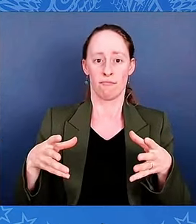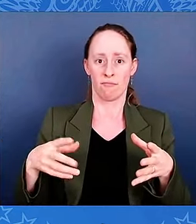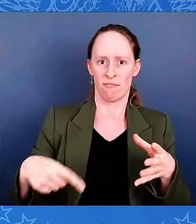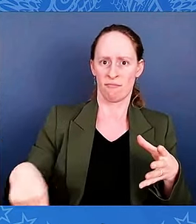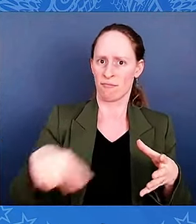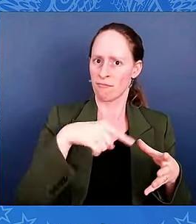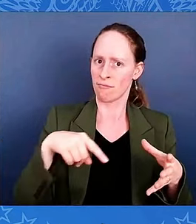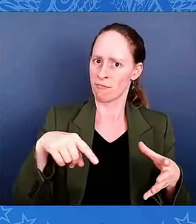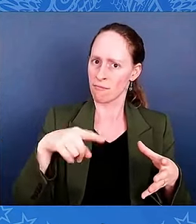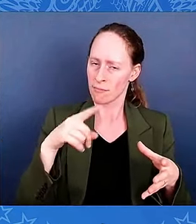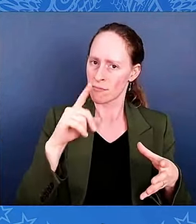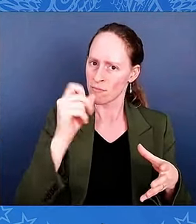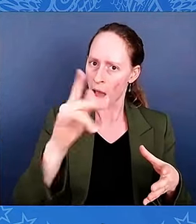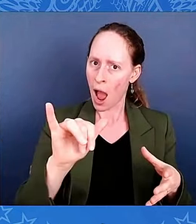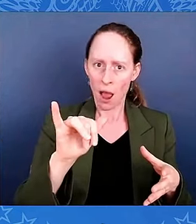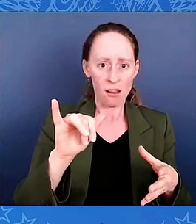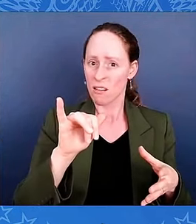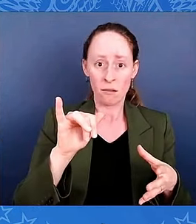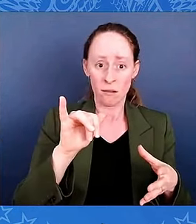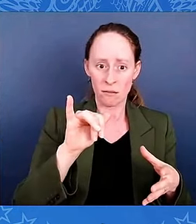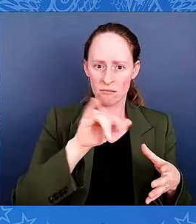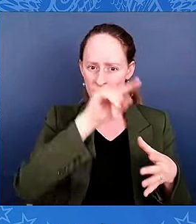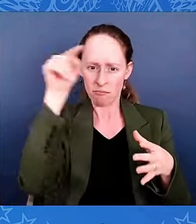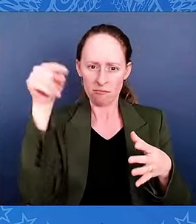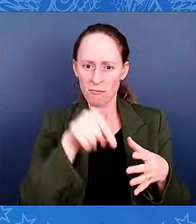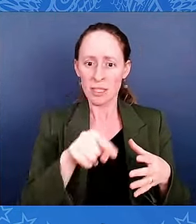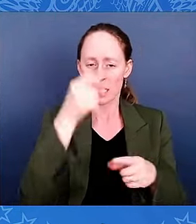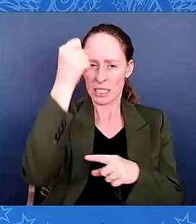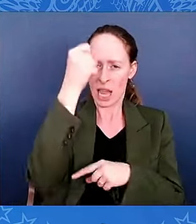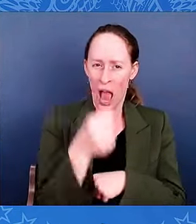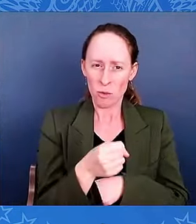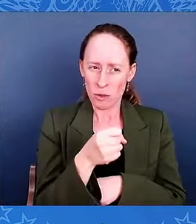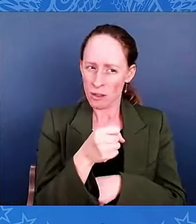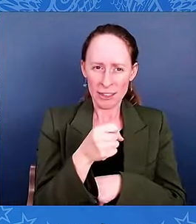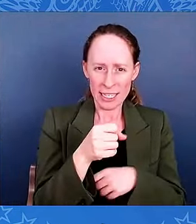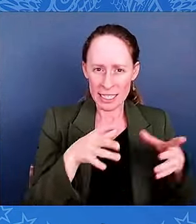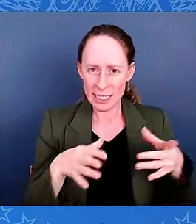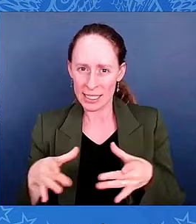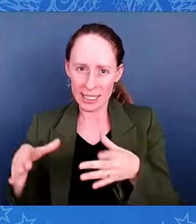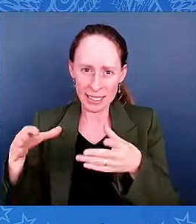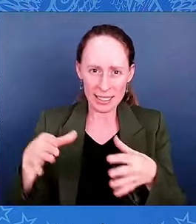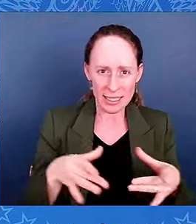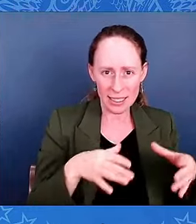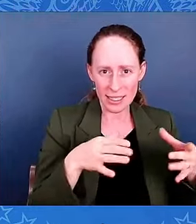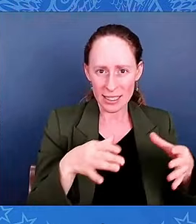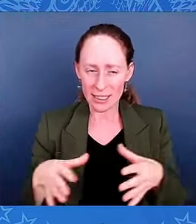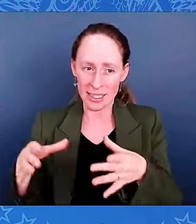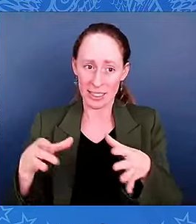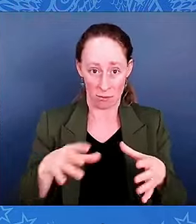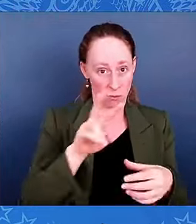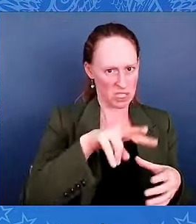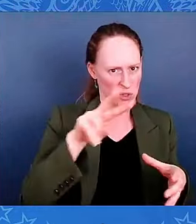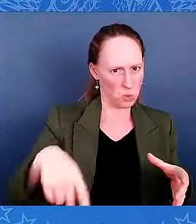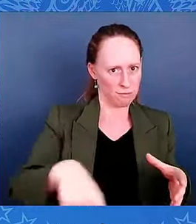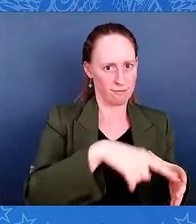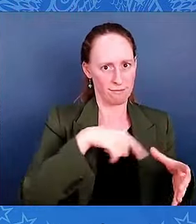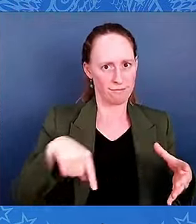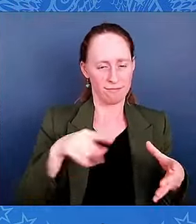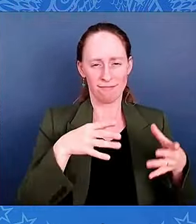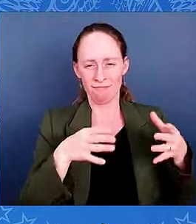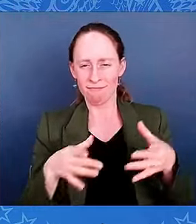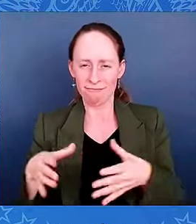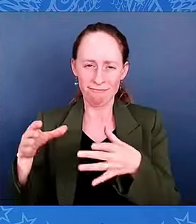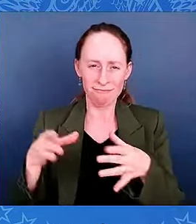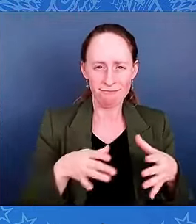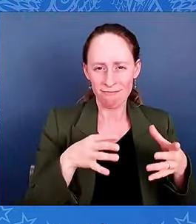A group of two dozen soldiers, including George and Philip, would travel 200 miles deep into the Confederate territory